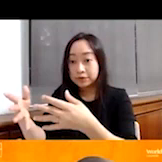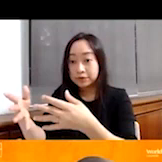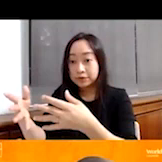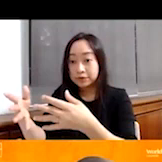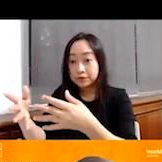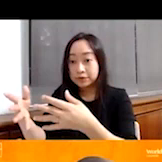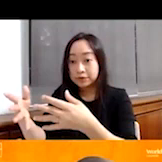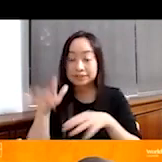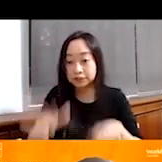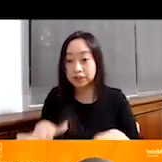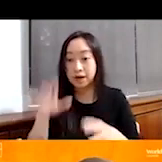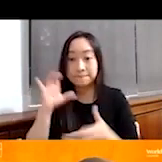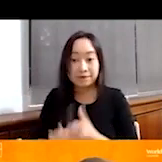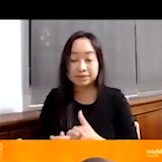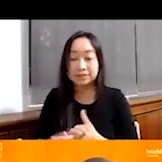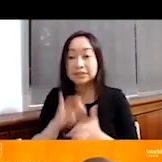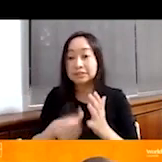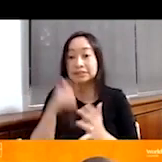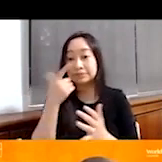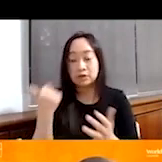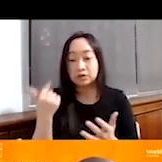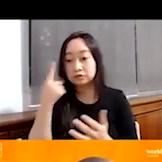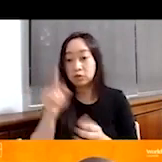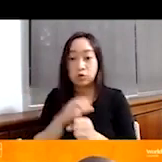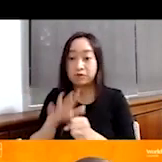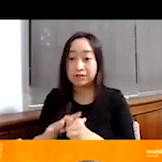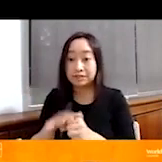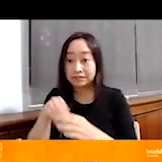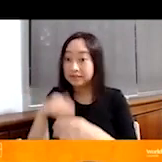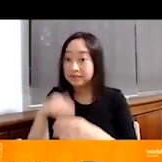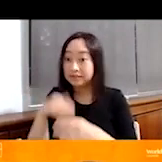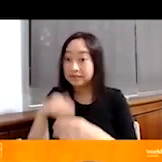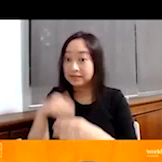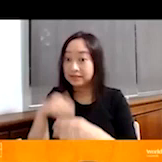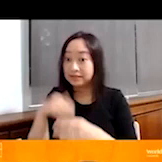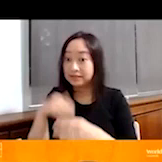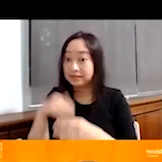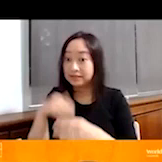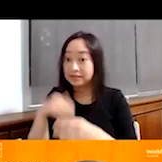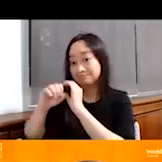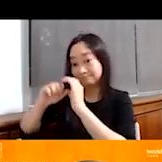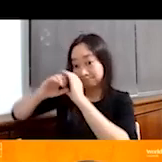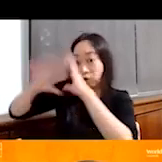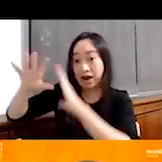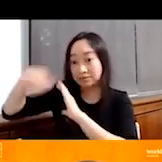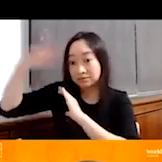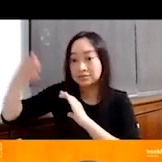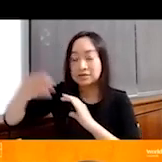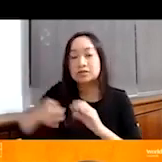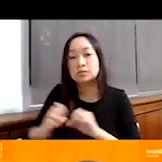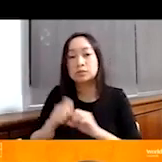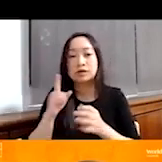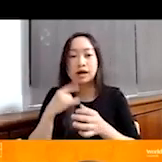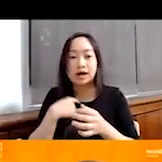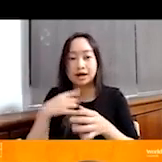of COVID. In the next two years, that's kind of the fall. Jin, what you're saying is,